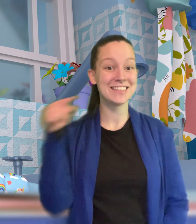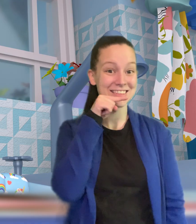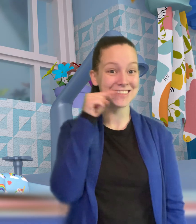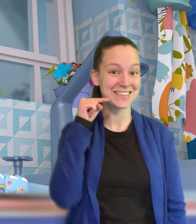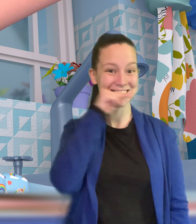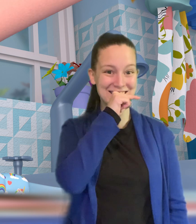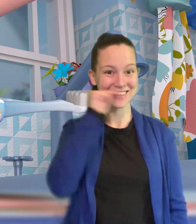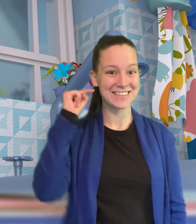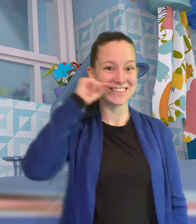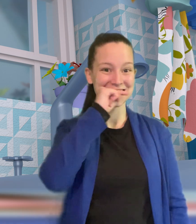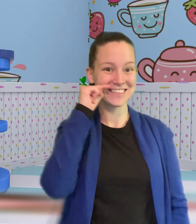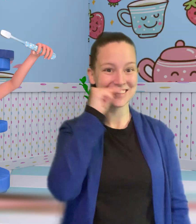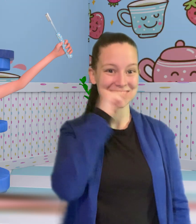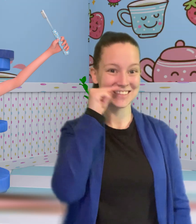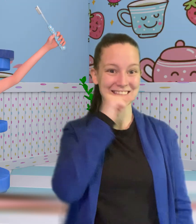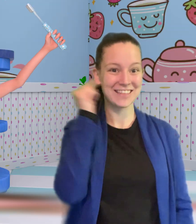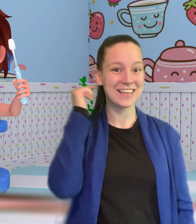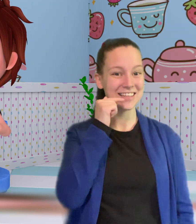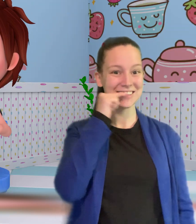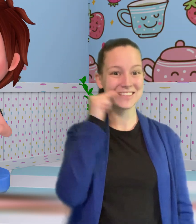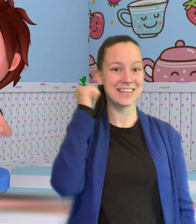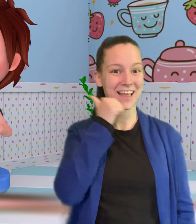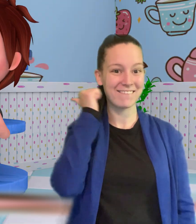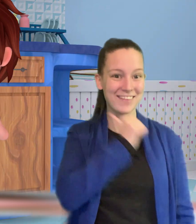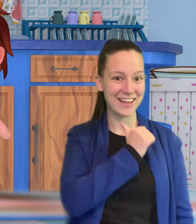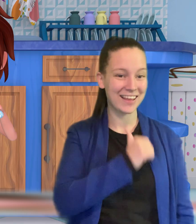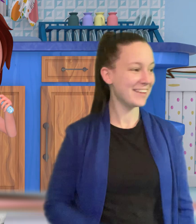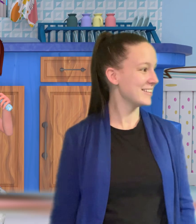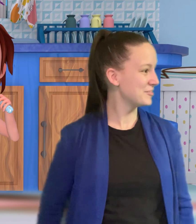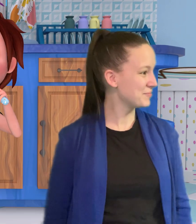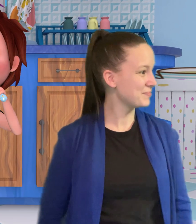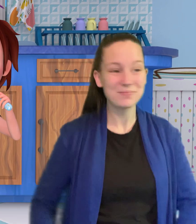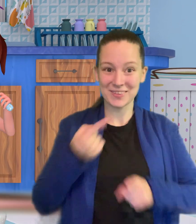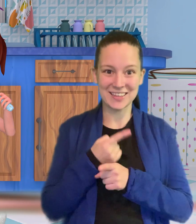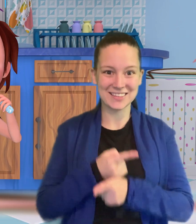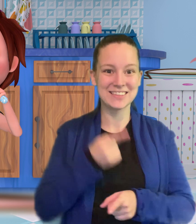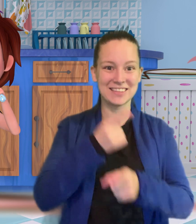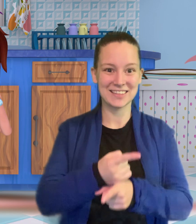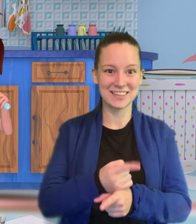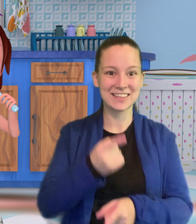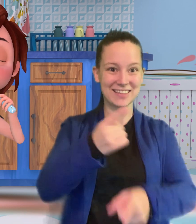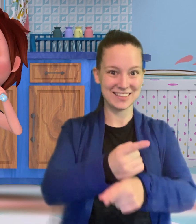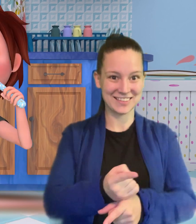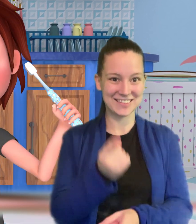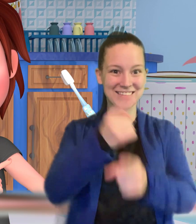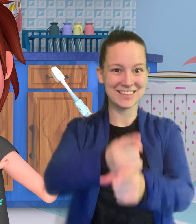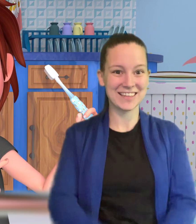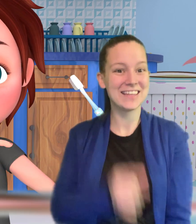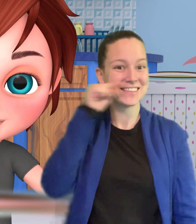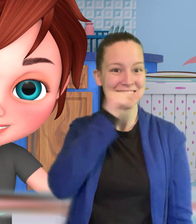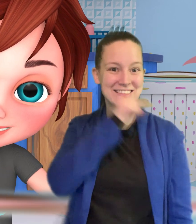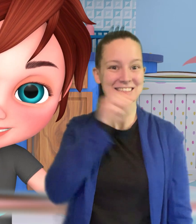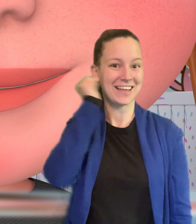Brush brush brush your teeth Brush it every day Properly properly